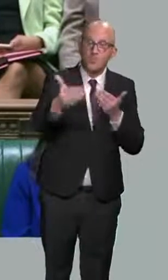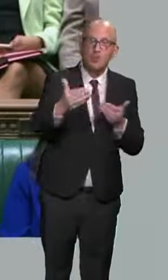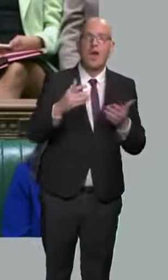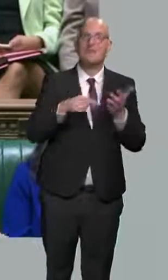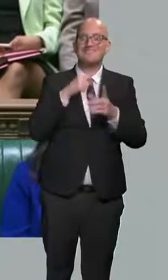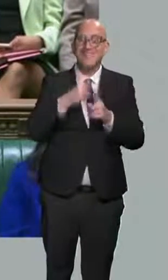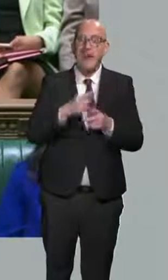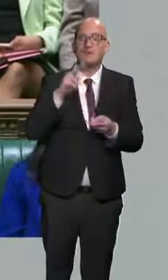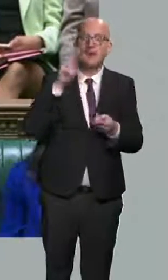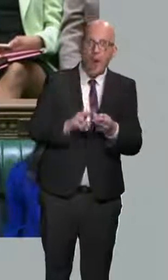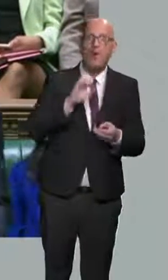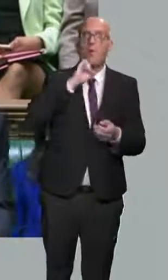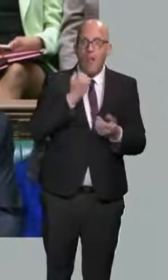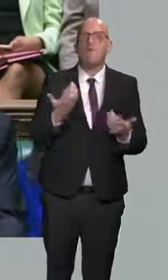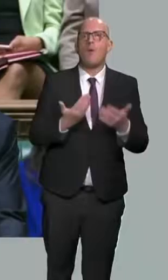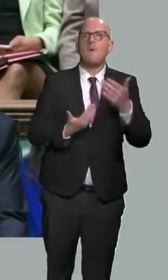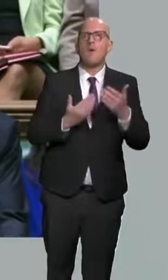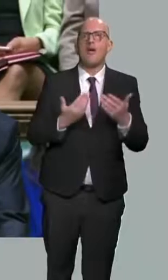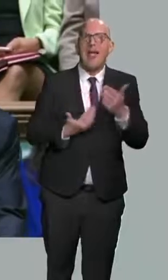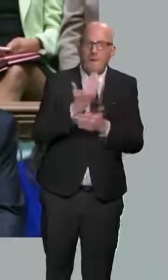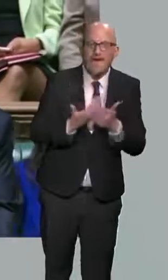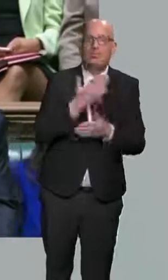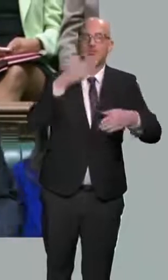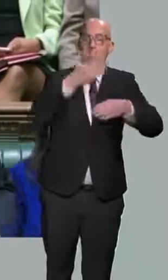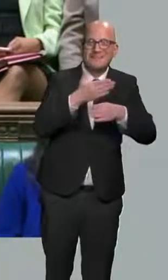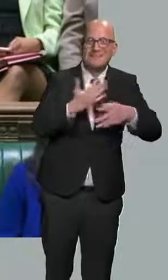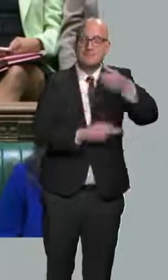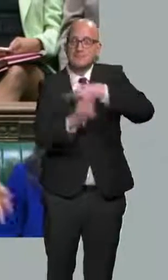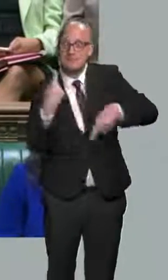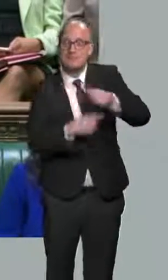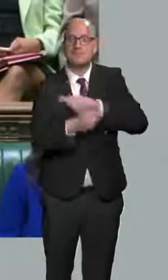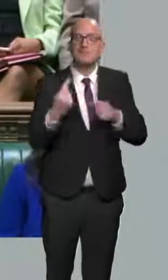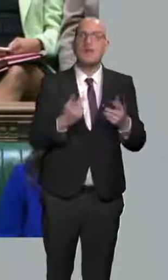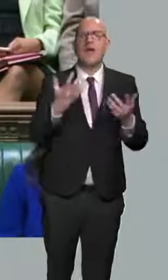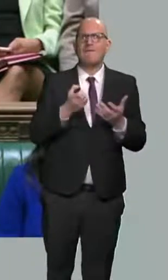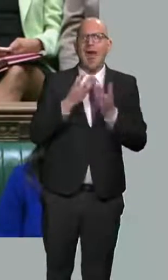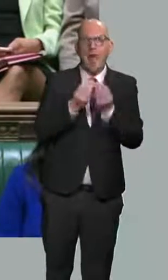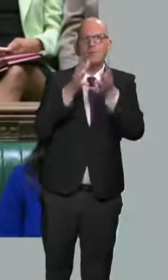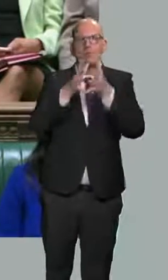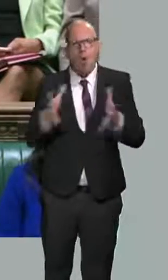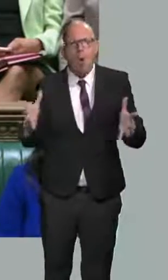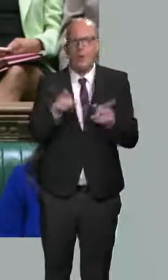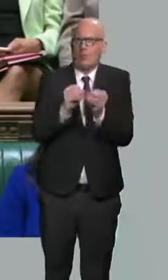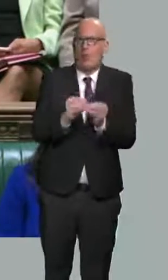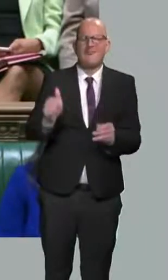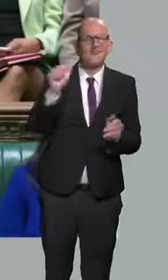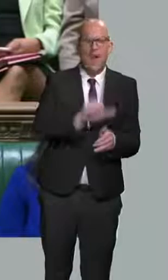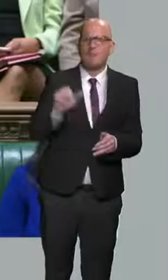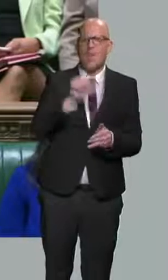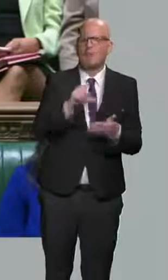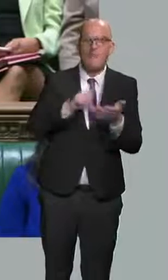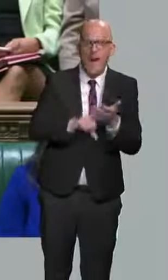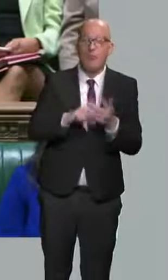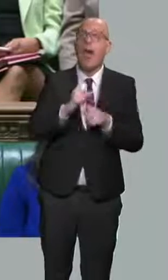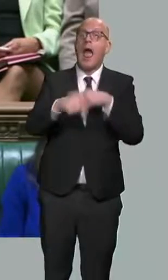and innovation, a business rates discount worth £1.7 billion, help to grow schemes worth thousands of pounds per business, an